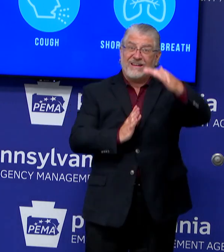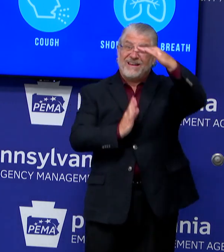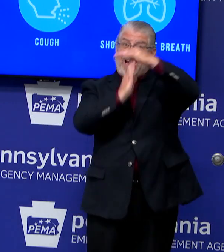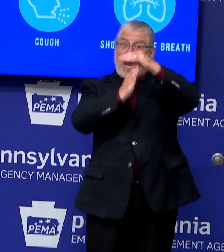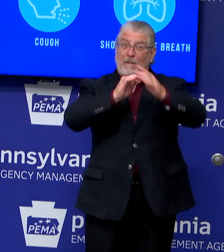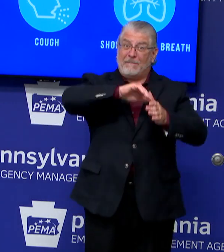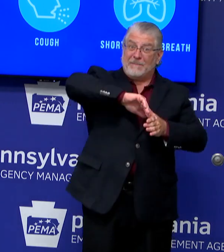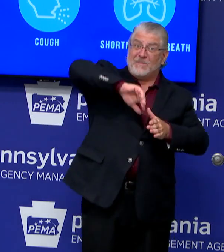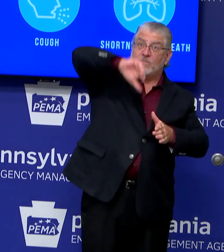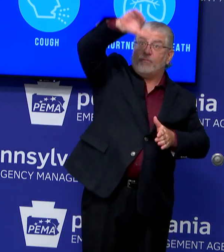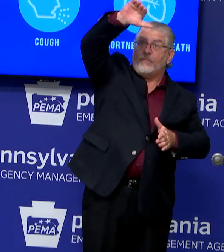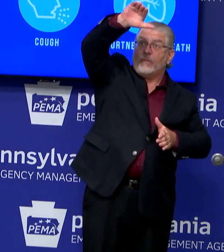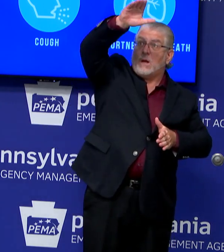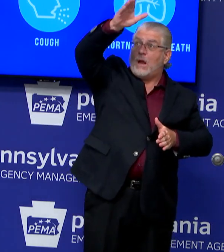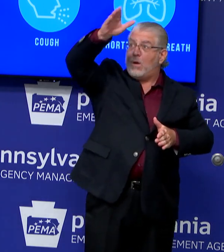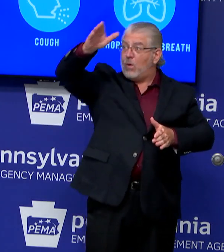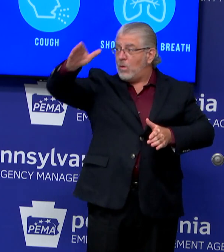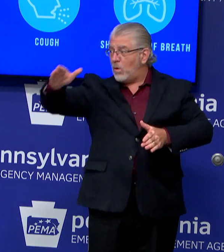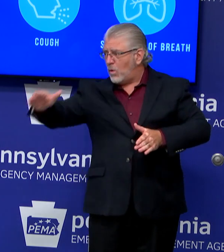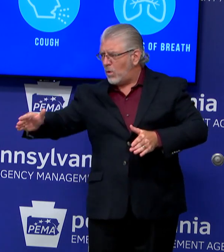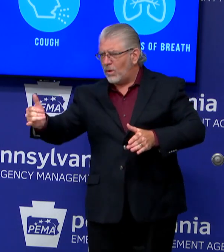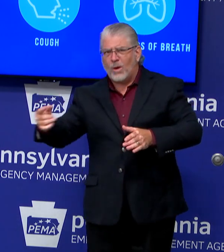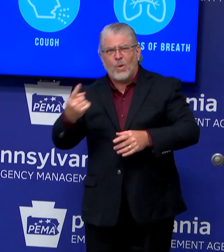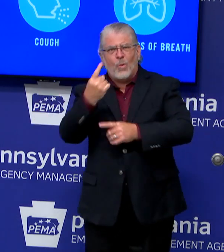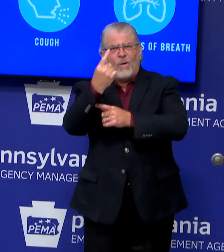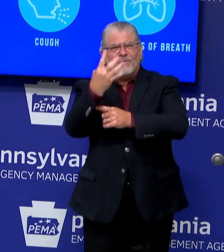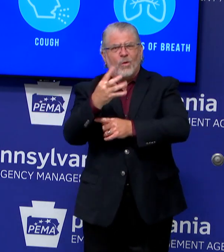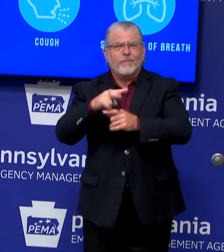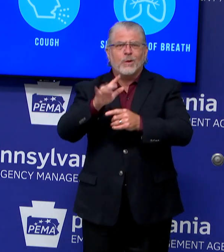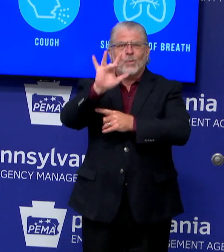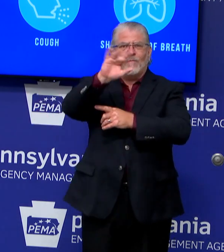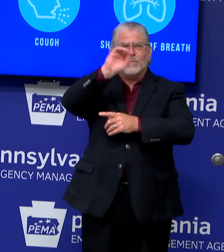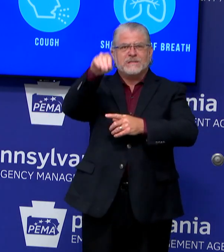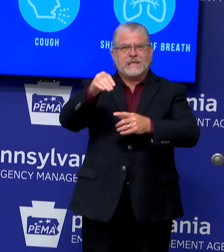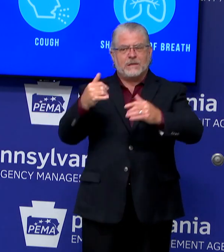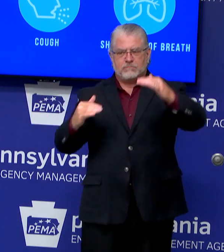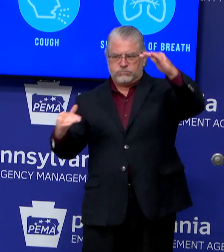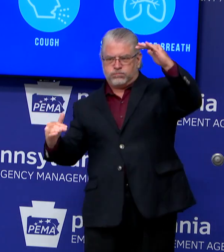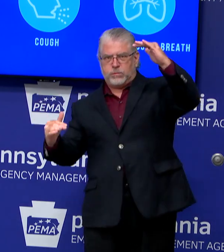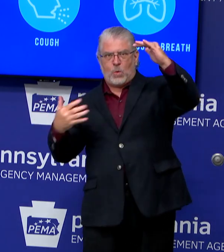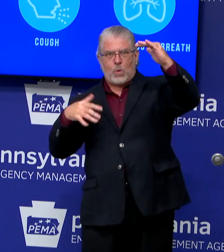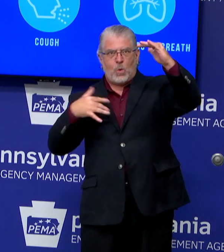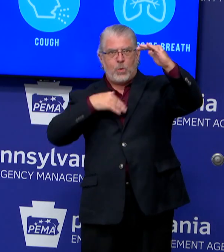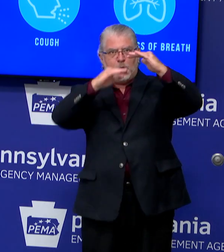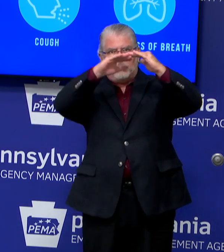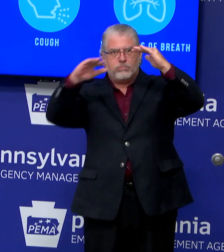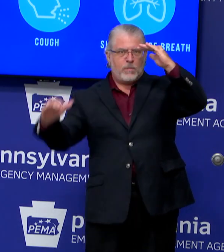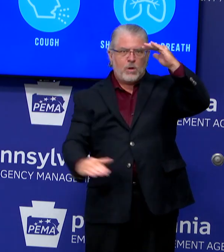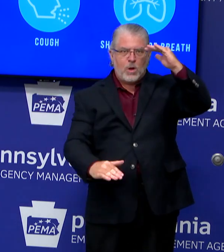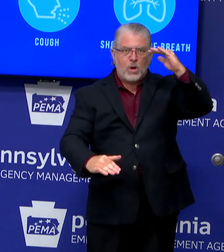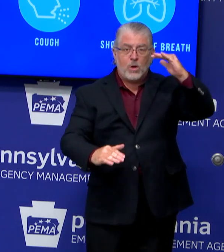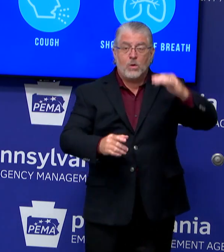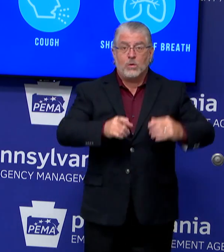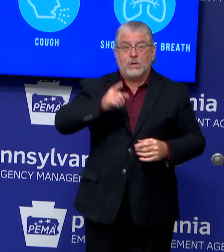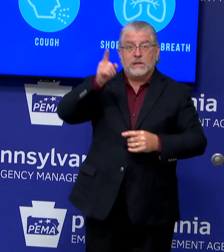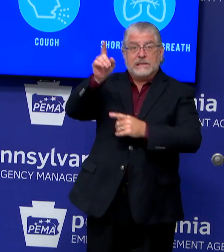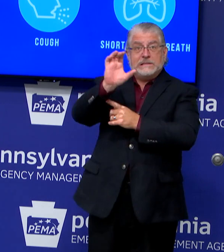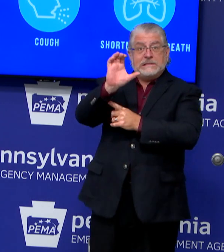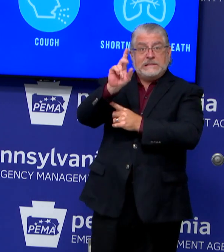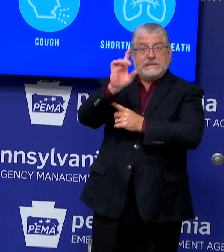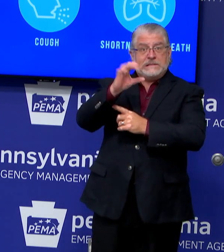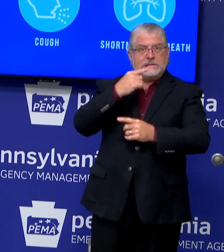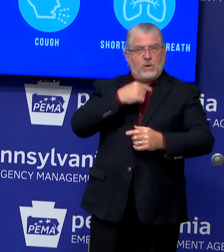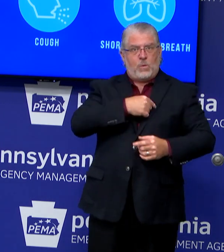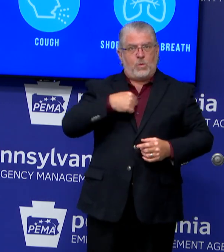Control and Prevention says that we are one of just three states, along with Hawaii and Montana, that has had a downward trajectory of COVID